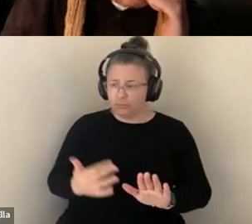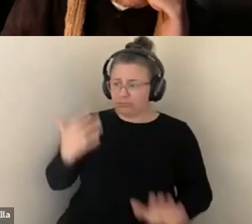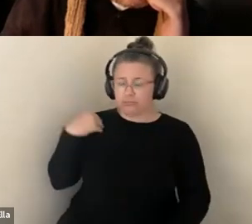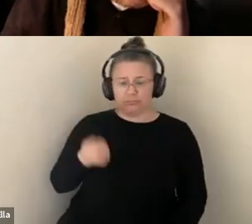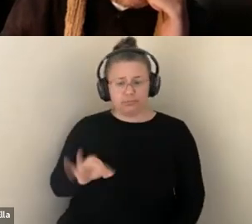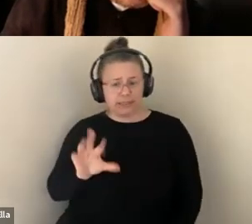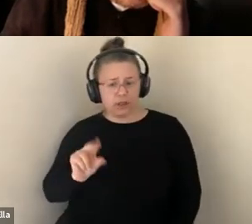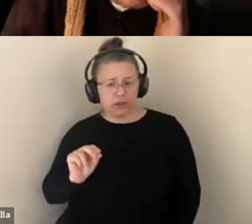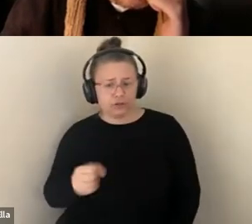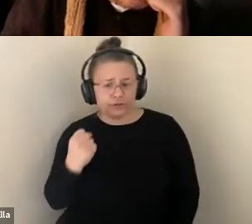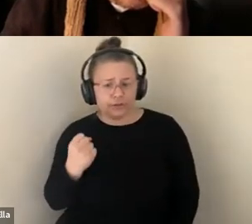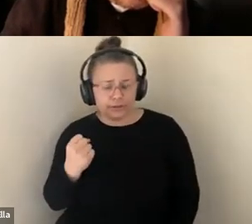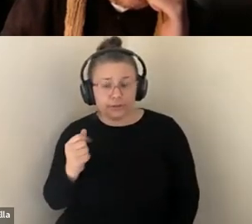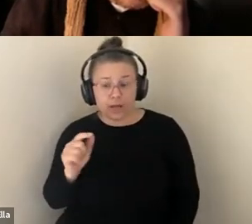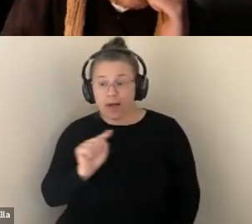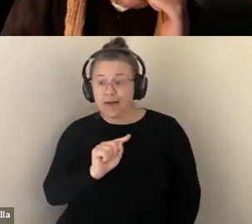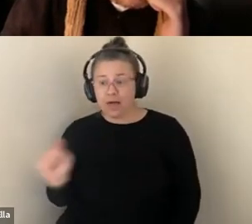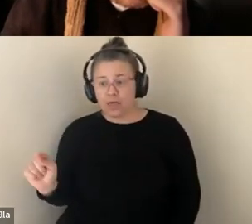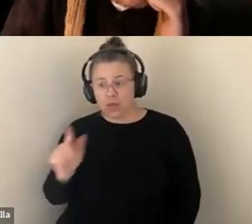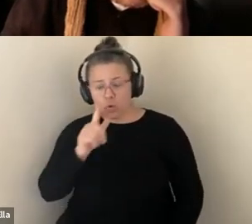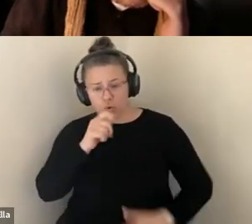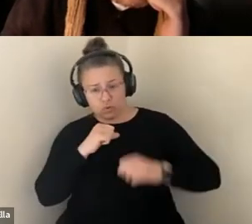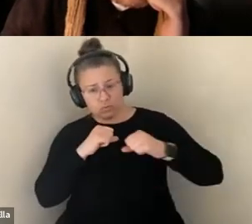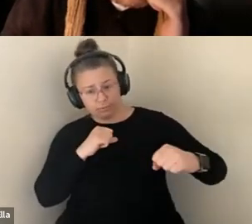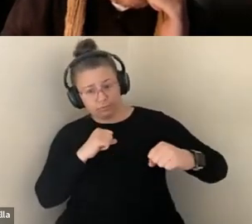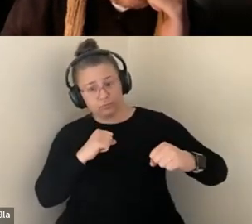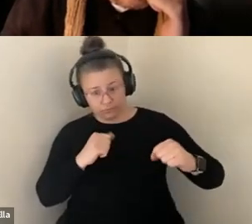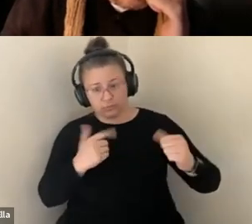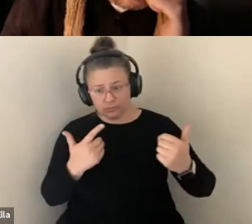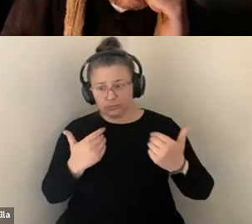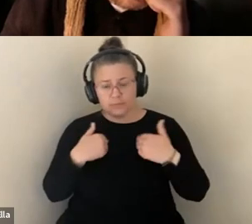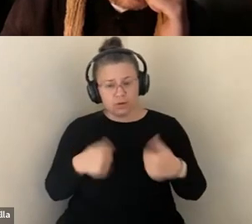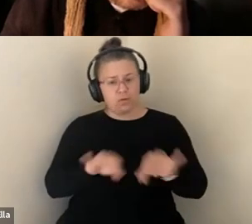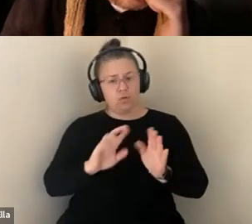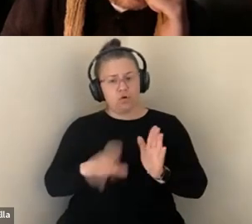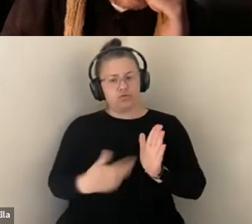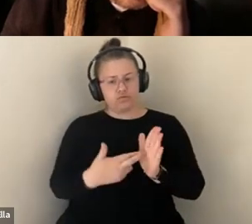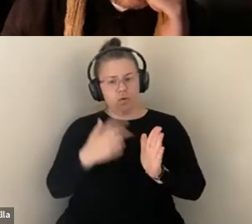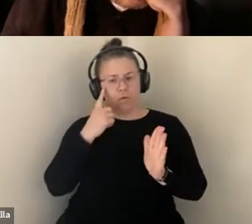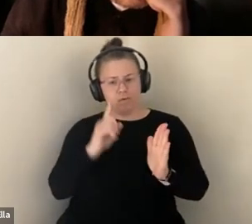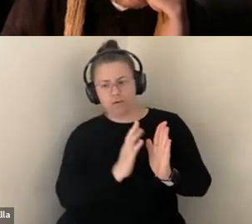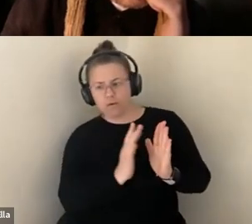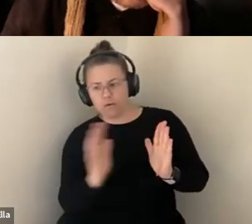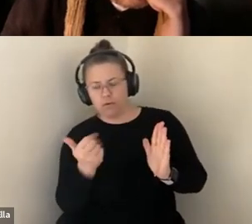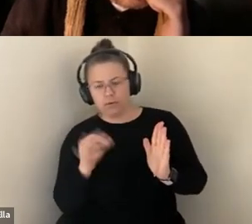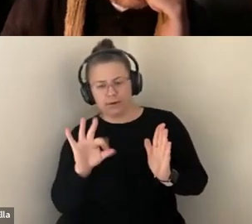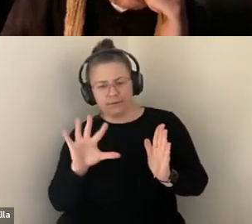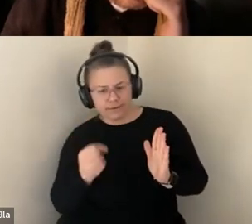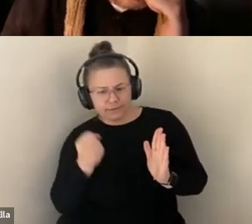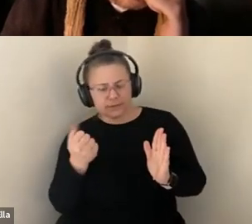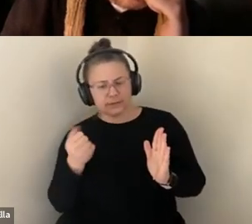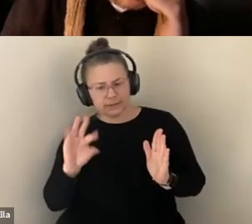GROUNDWORK FOR SOME OF THE REAL PUSHBACK, THE MORE INTENSE PUSHBACK THAT CAME IN THE 50S AND 60S. SO I DON'T THINK THAT HISTORY IS BEING